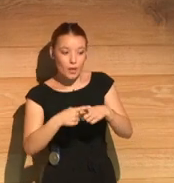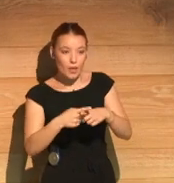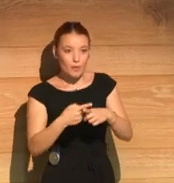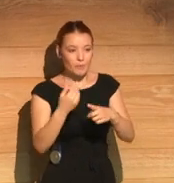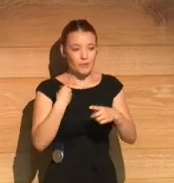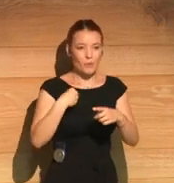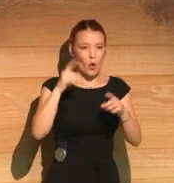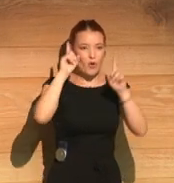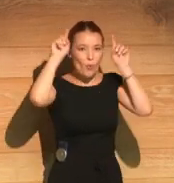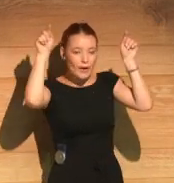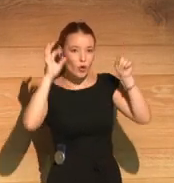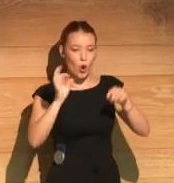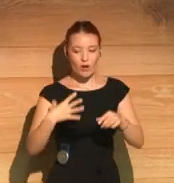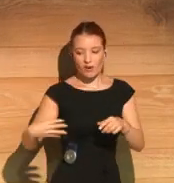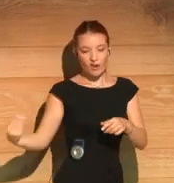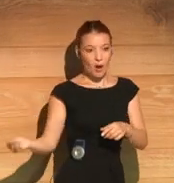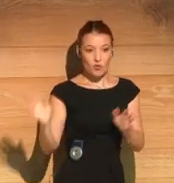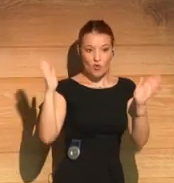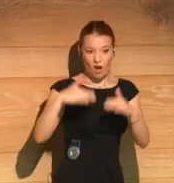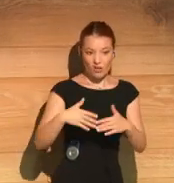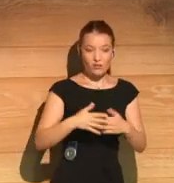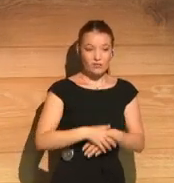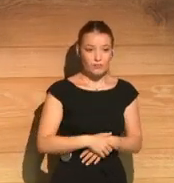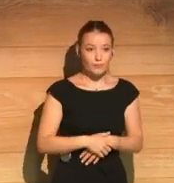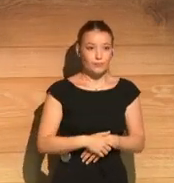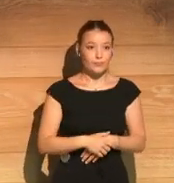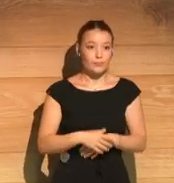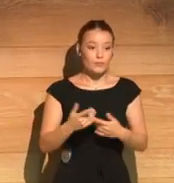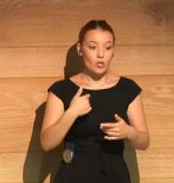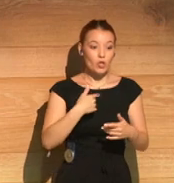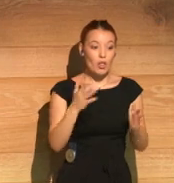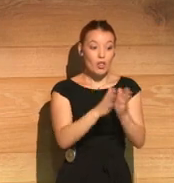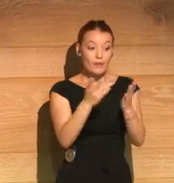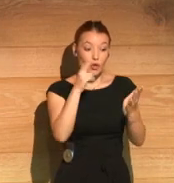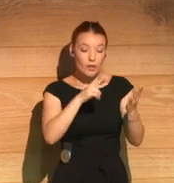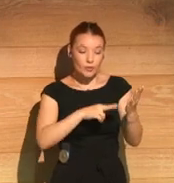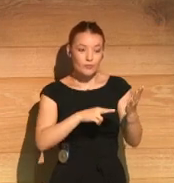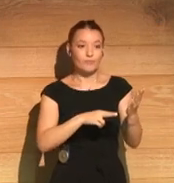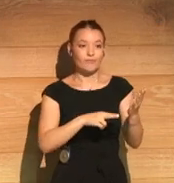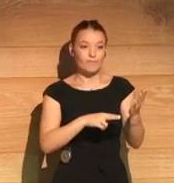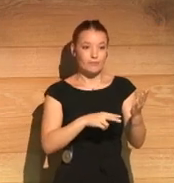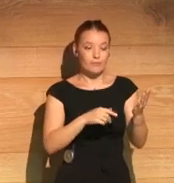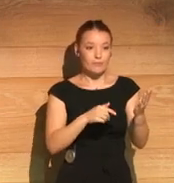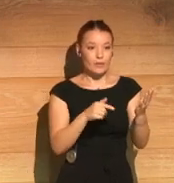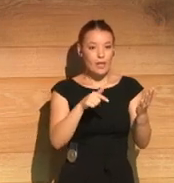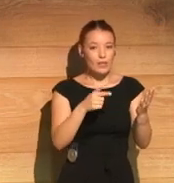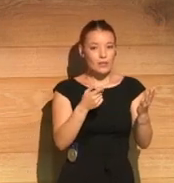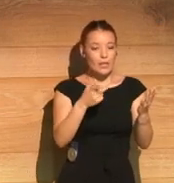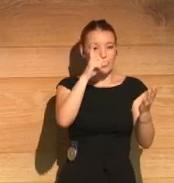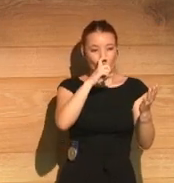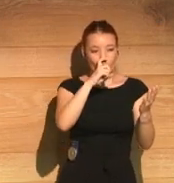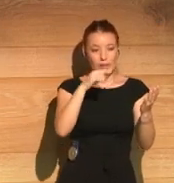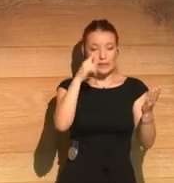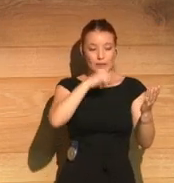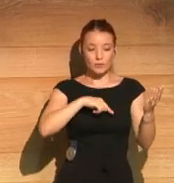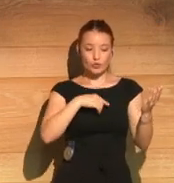And we could see that, you know, when equal marriage was passed, the homosexuals didn't have a forked tail and breathed